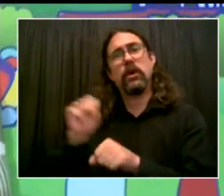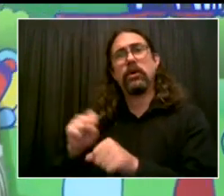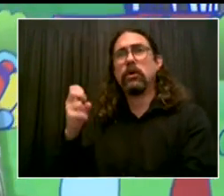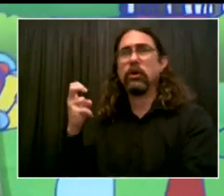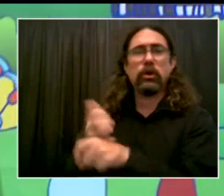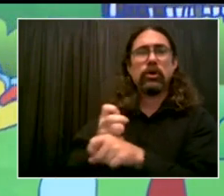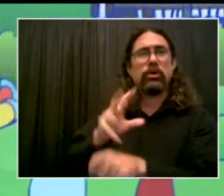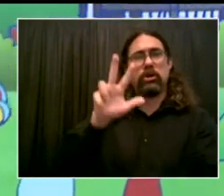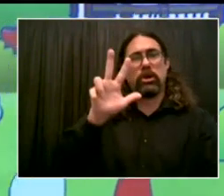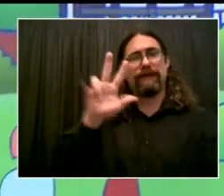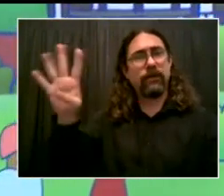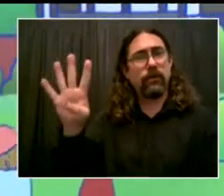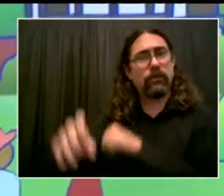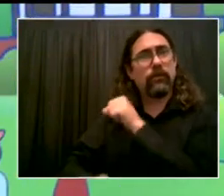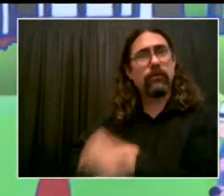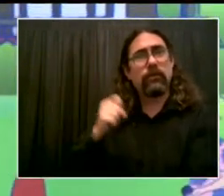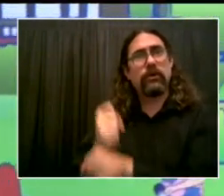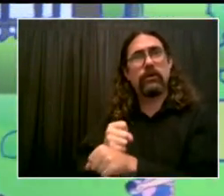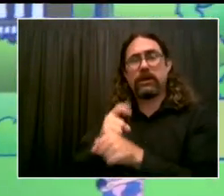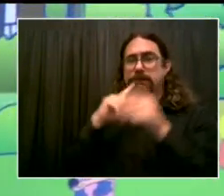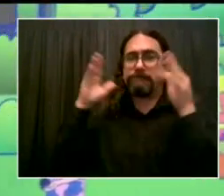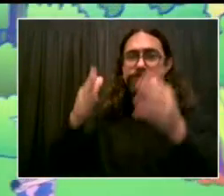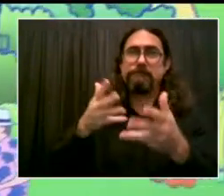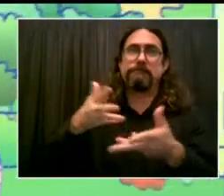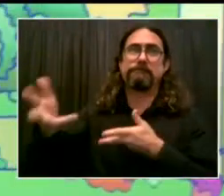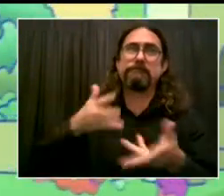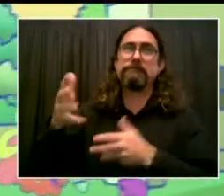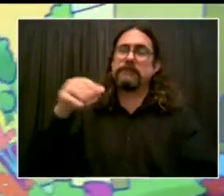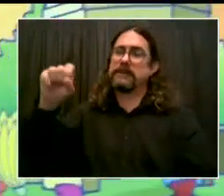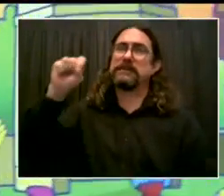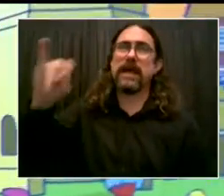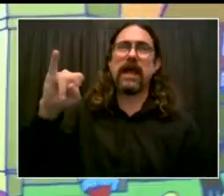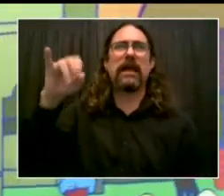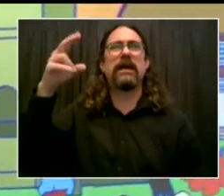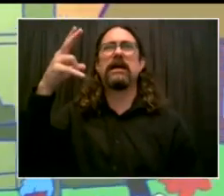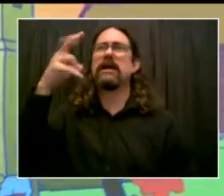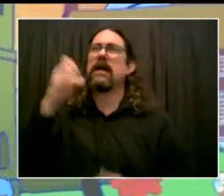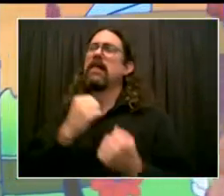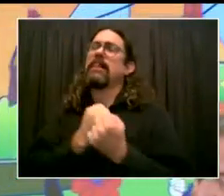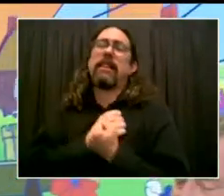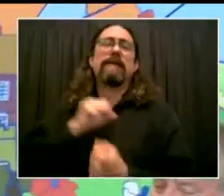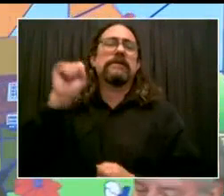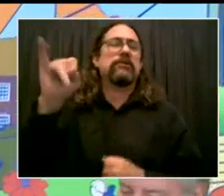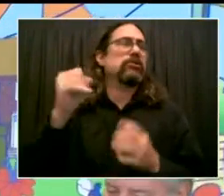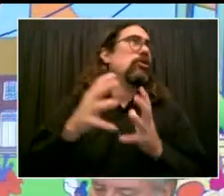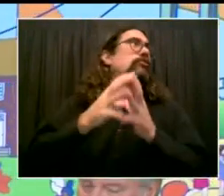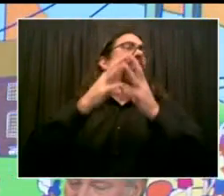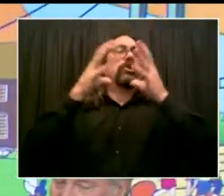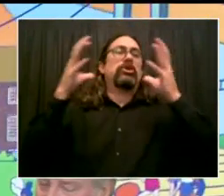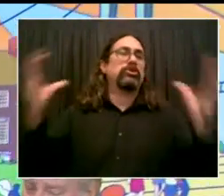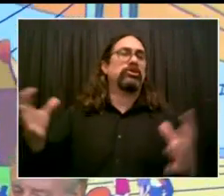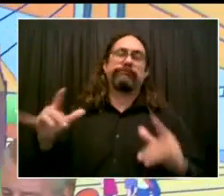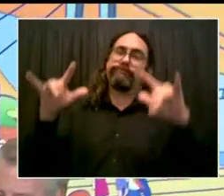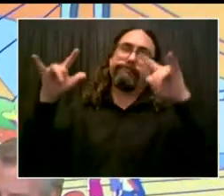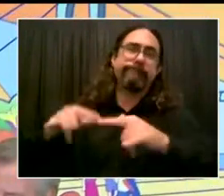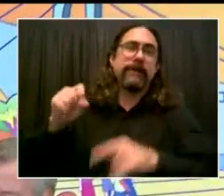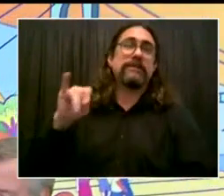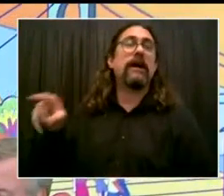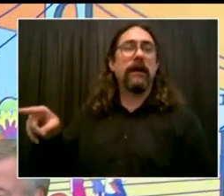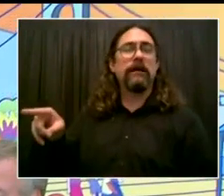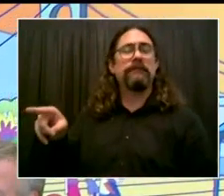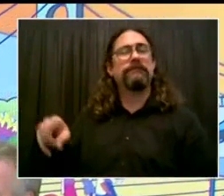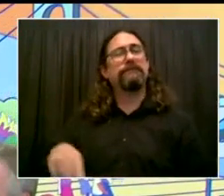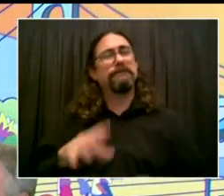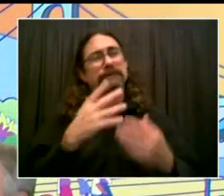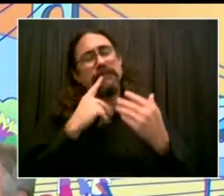34 years. Extraordinary. Yes. And thank you. I want to give you credit, too, because you really worked hard at this,